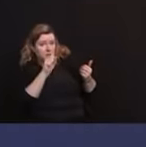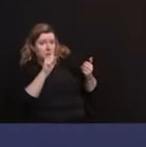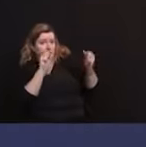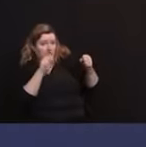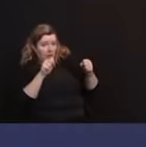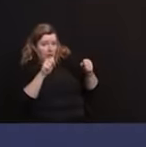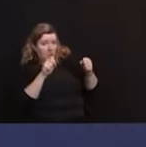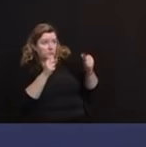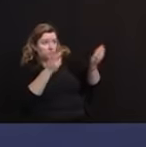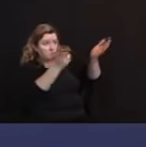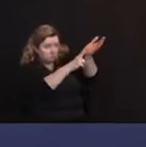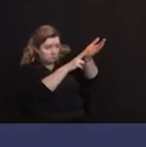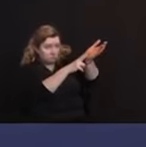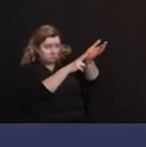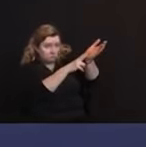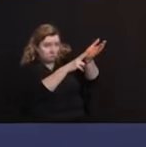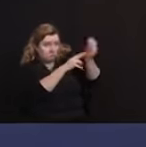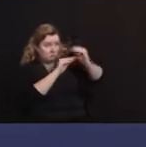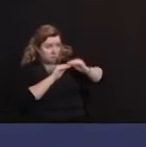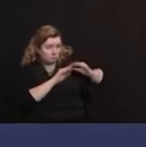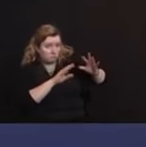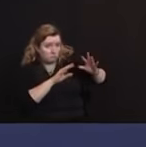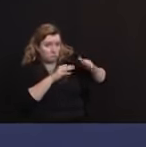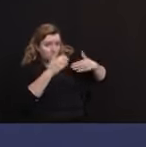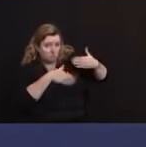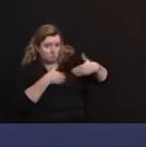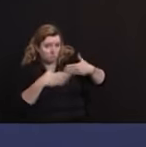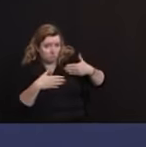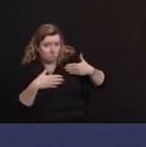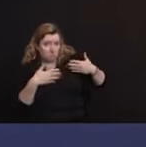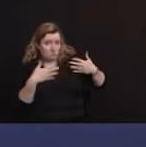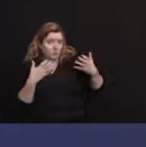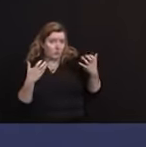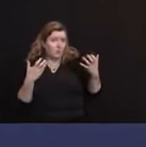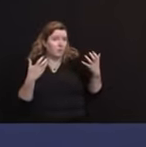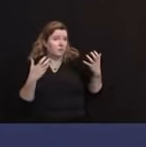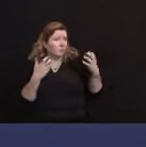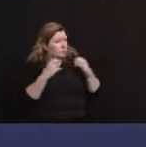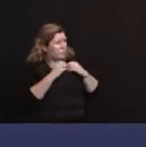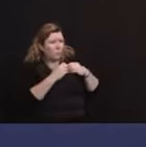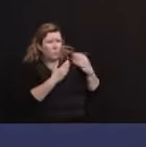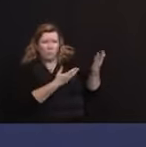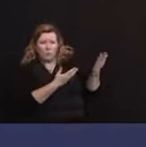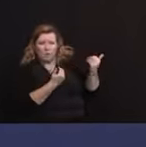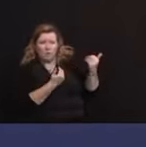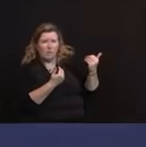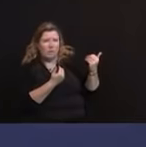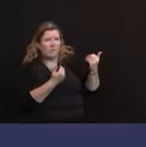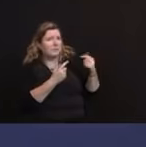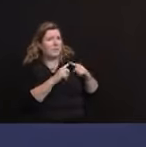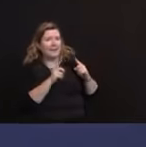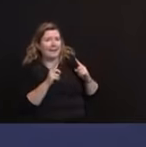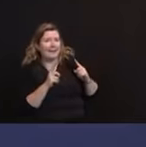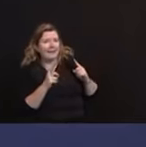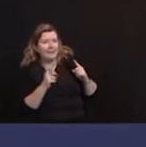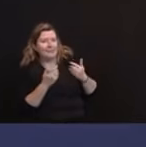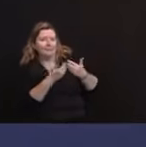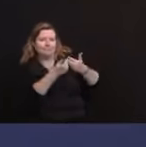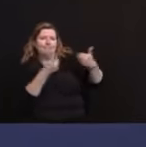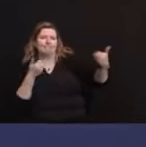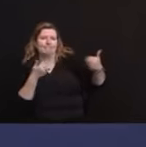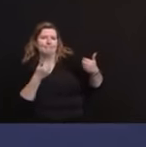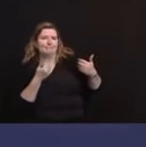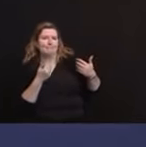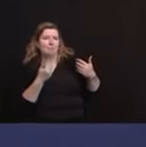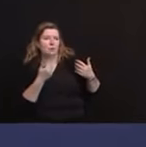president both signs it and, again, he wants more, I want more, that we can do that as a separate matter. Judy Debbie Birx